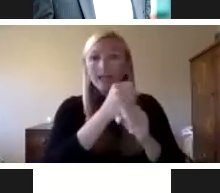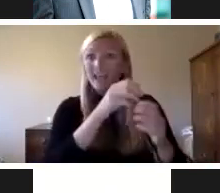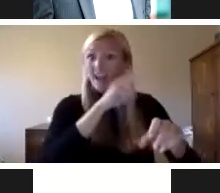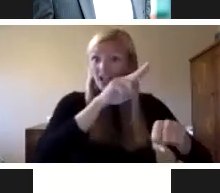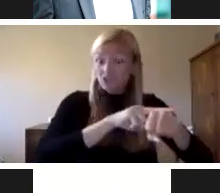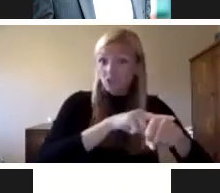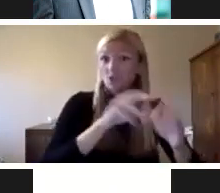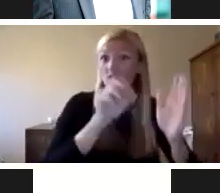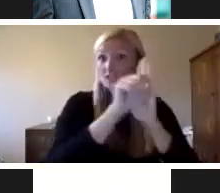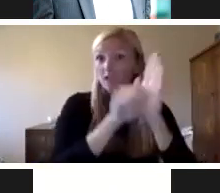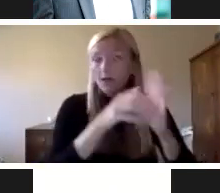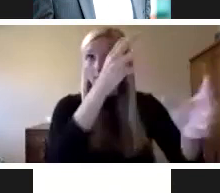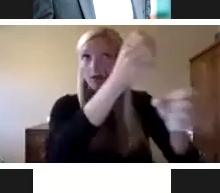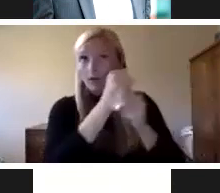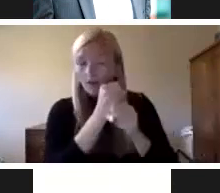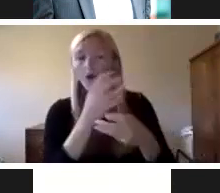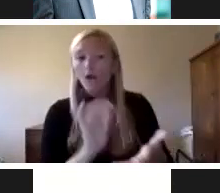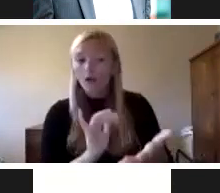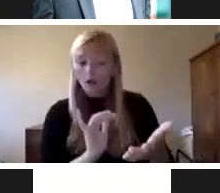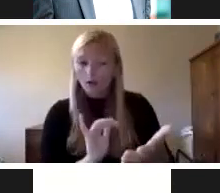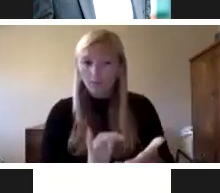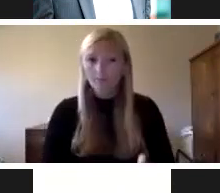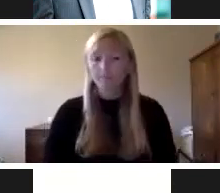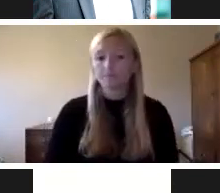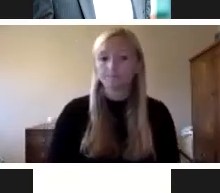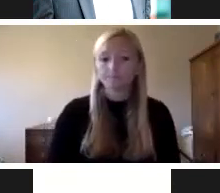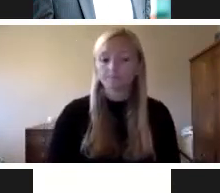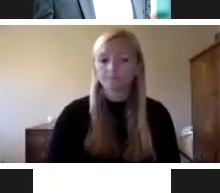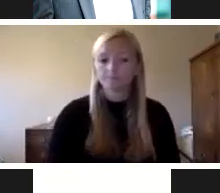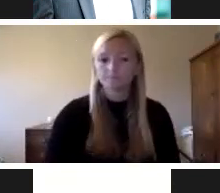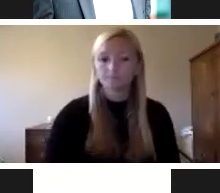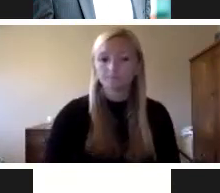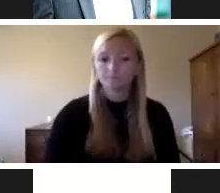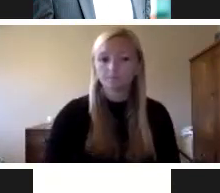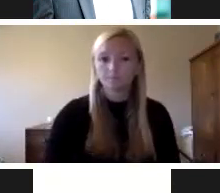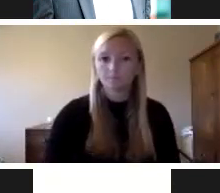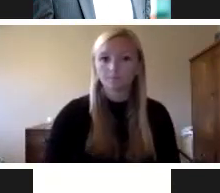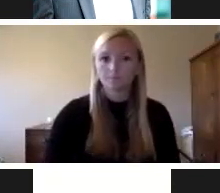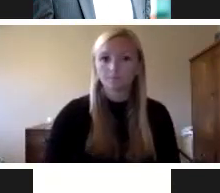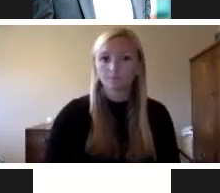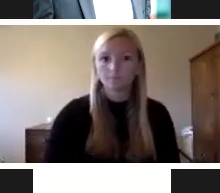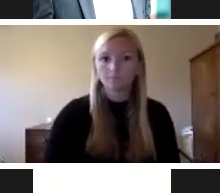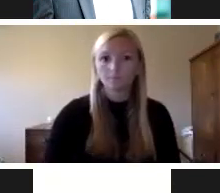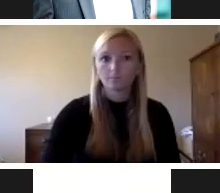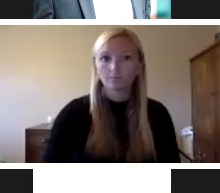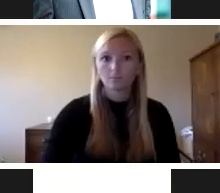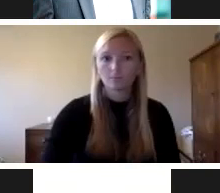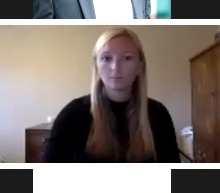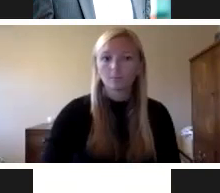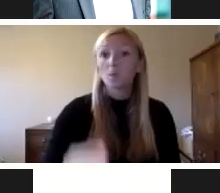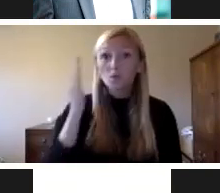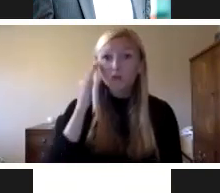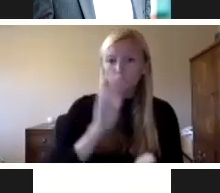as well as our own organizations and accreditation bodies. We know that schools have reserved, like we said, resumed